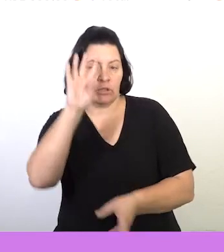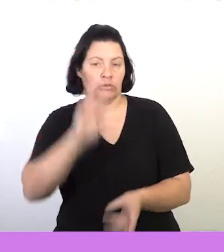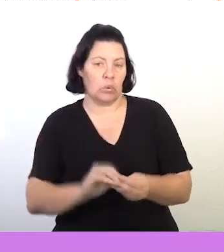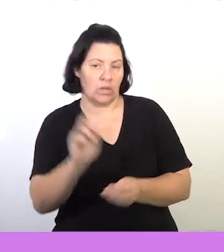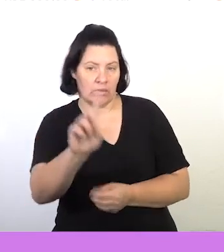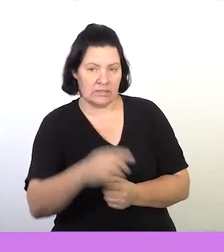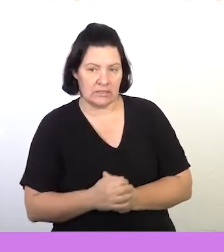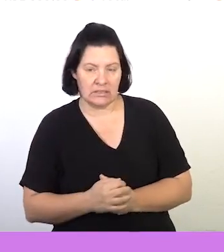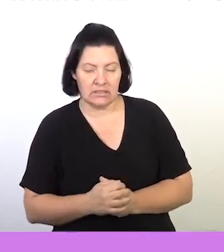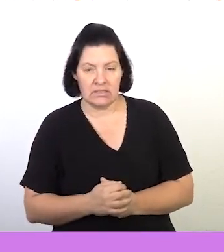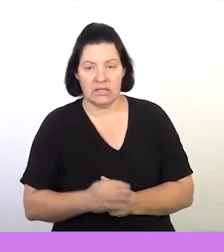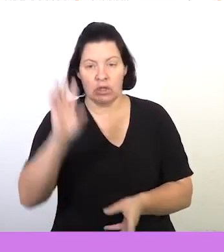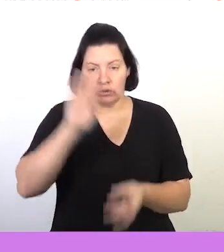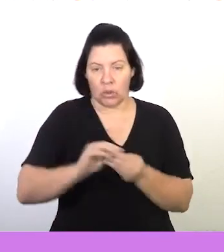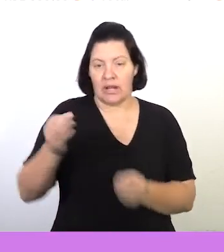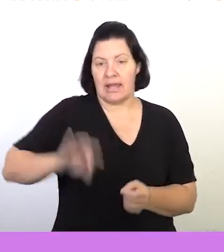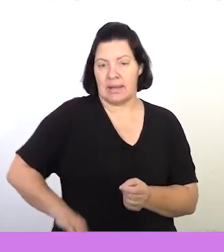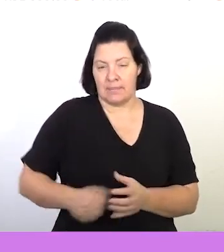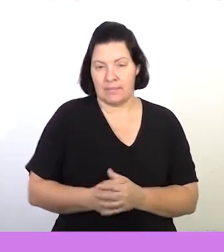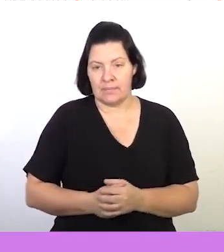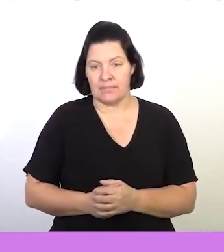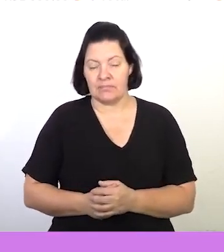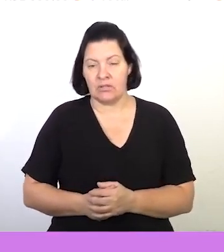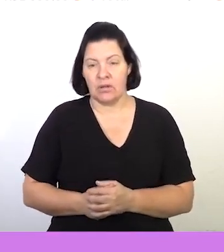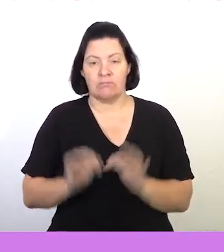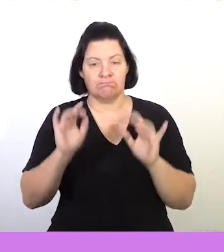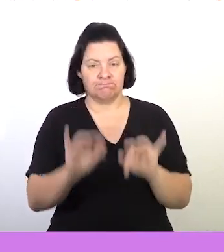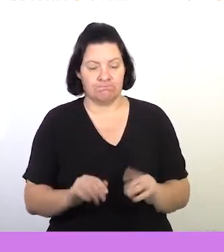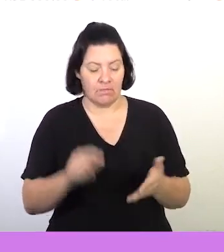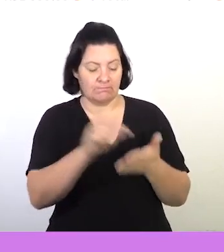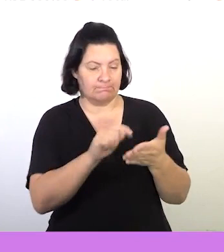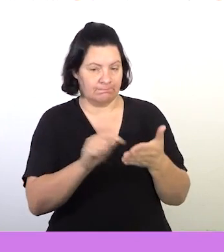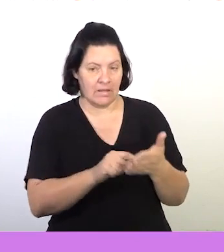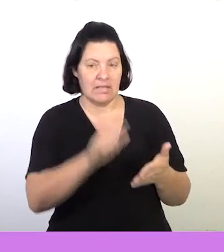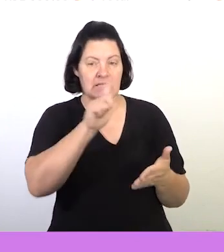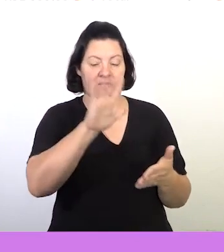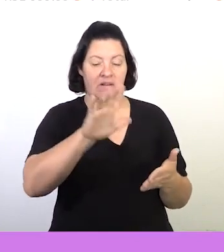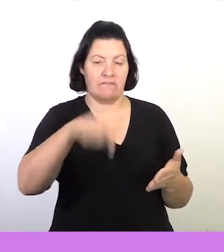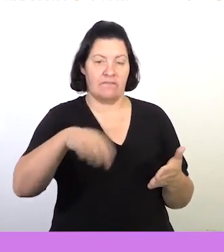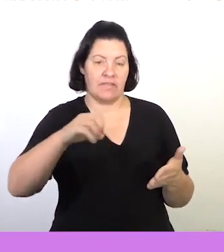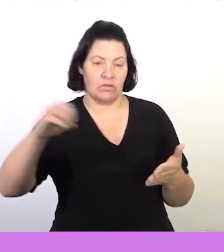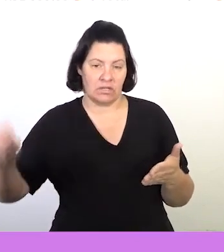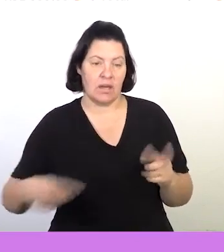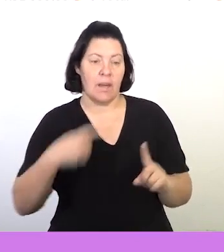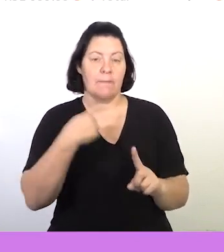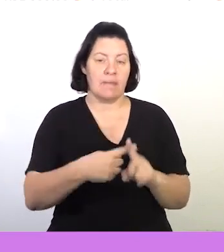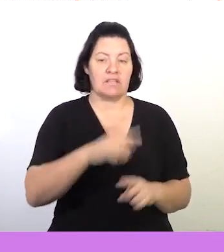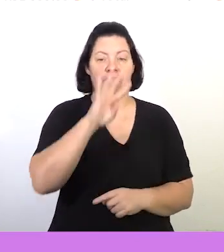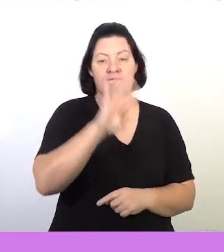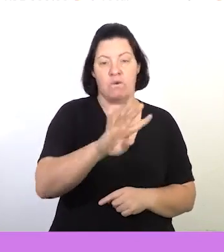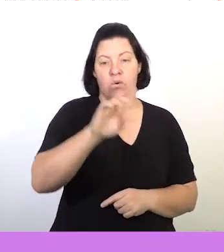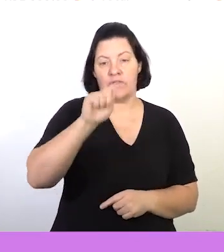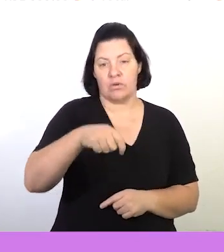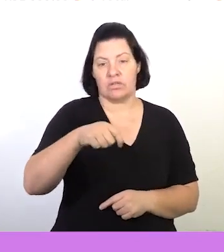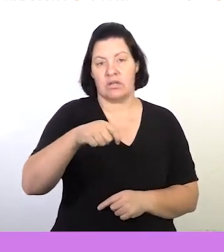what the total will be. The total income. Okay. So let's type that in 75,000 Rand plus 4